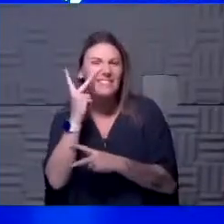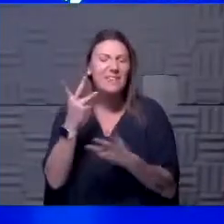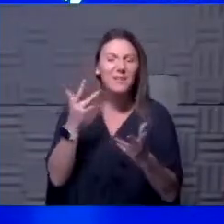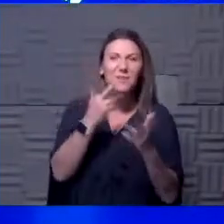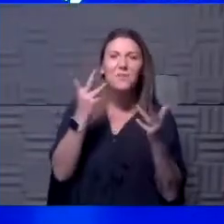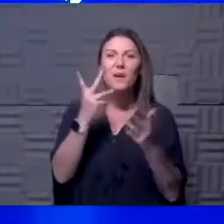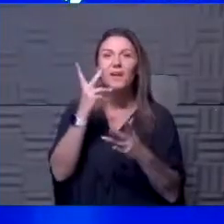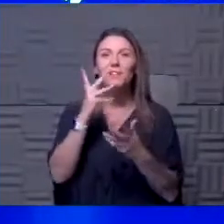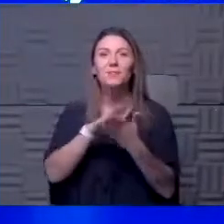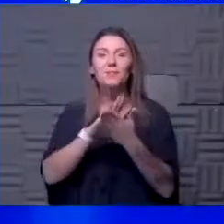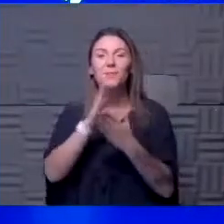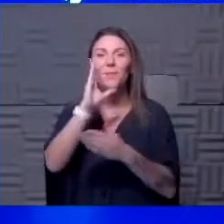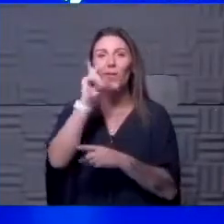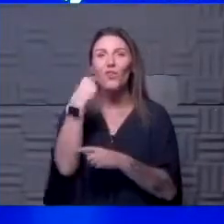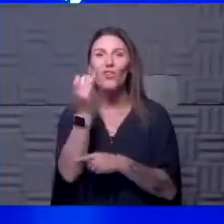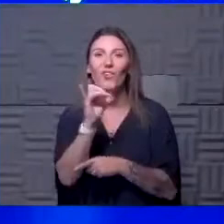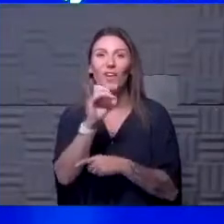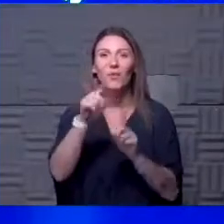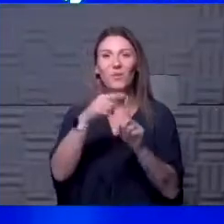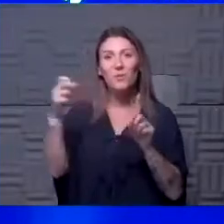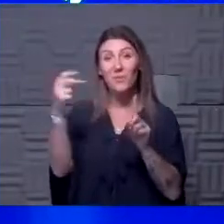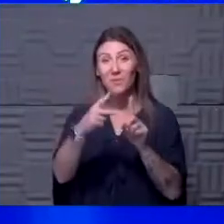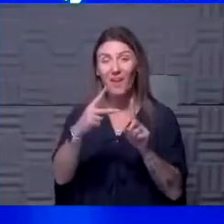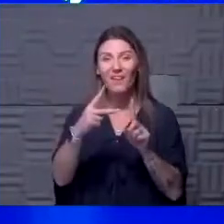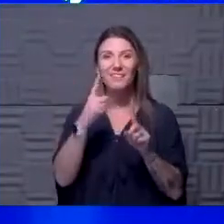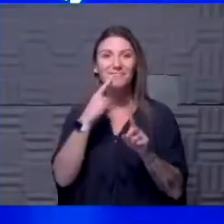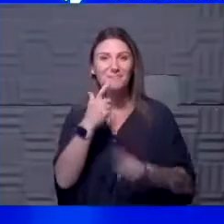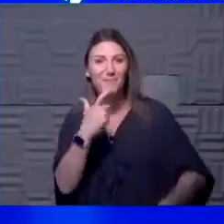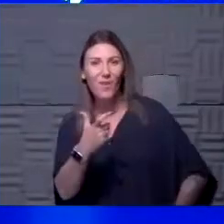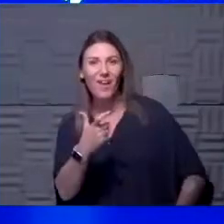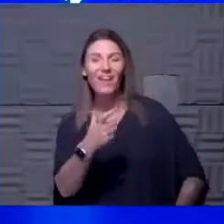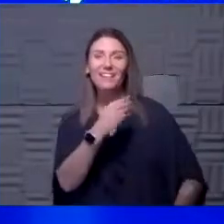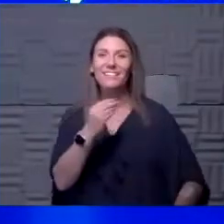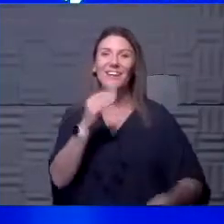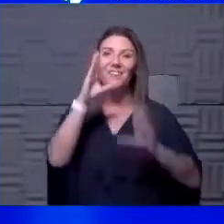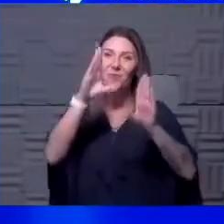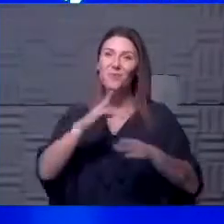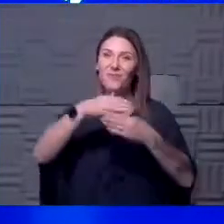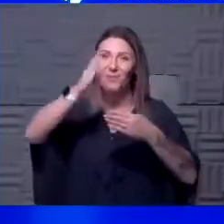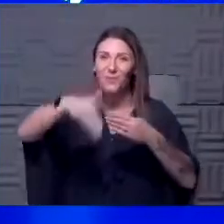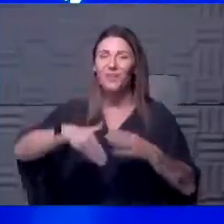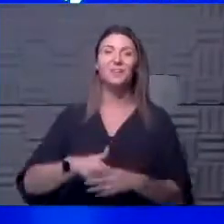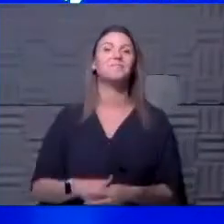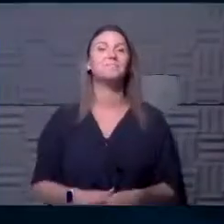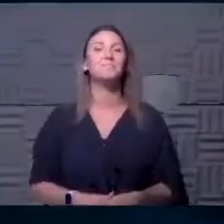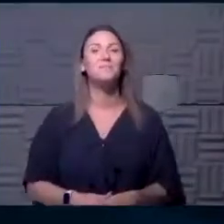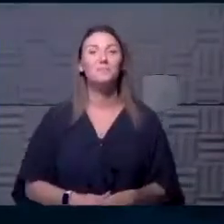might look like when you all go back. So take a take a look and have a wonderful weekend.